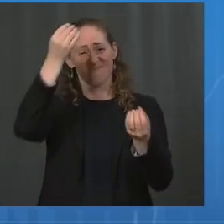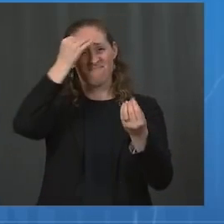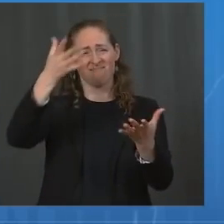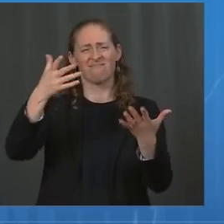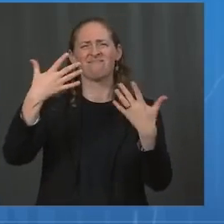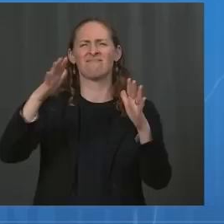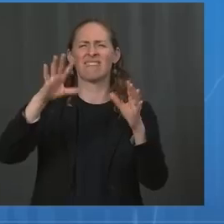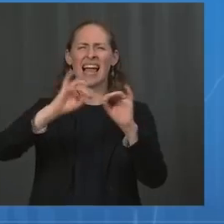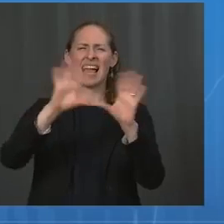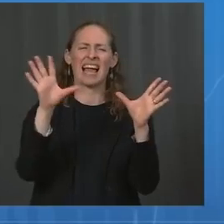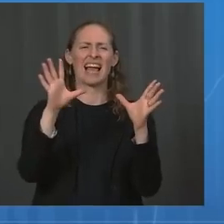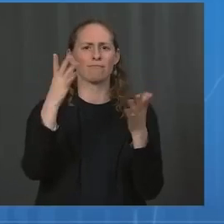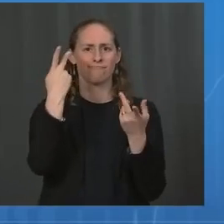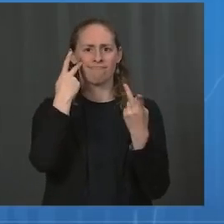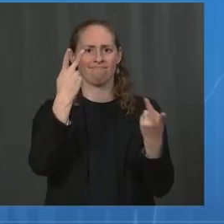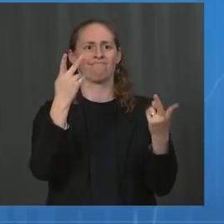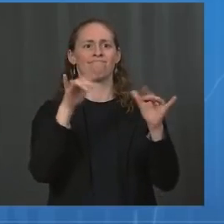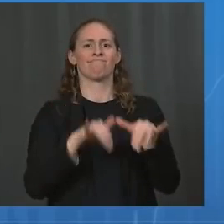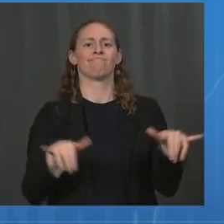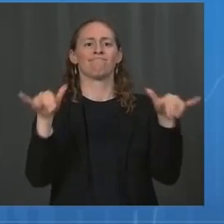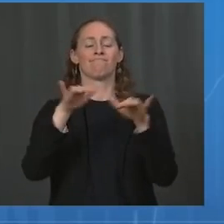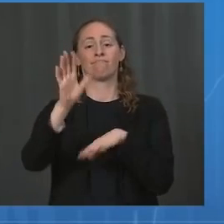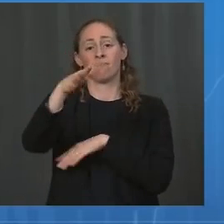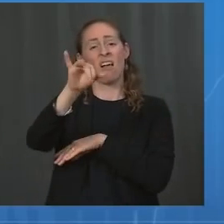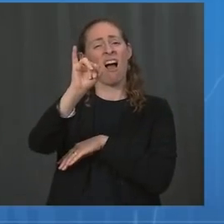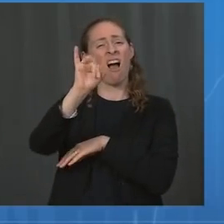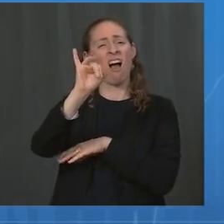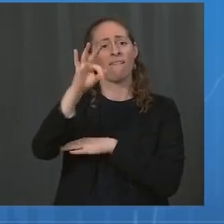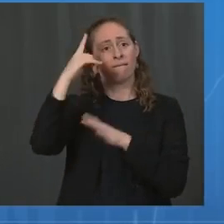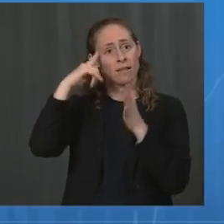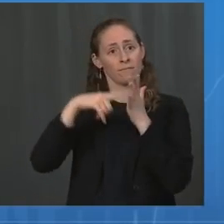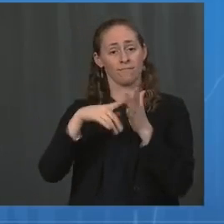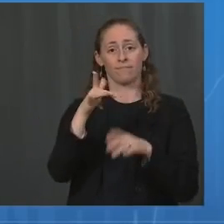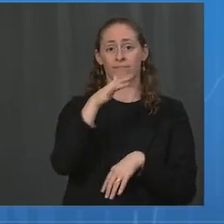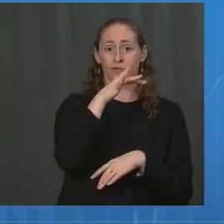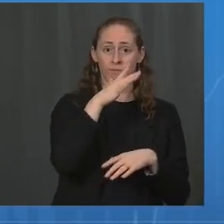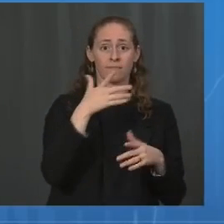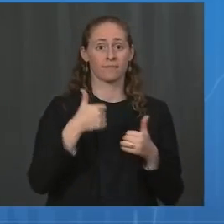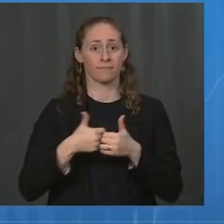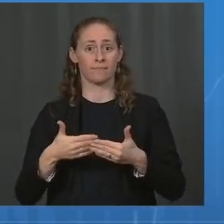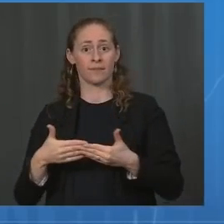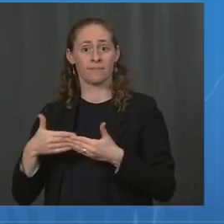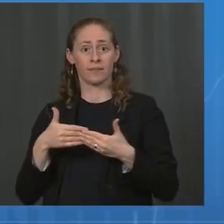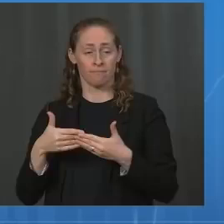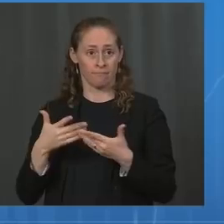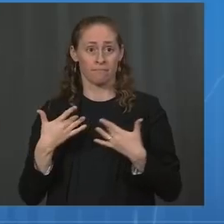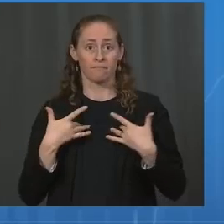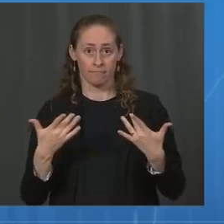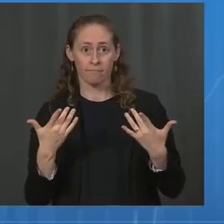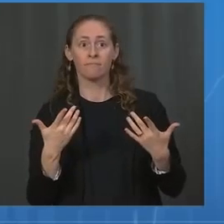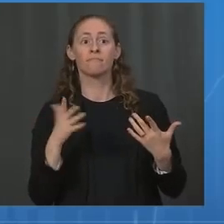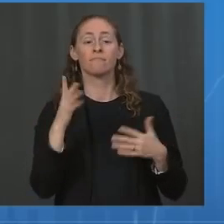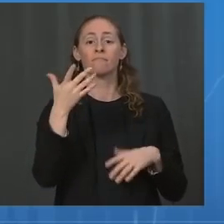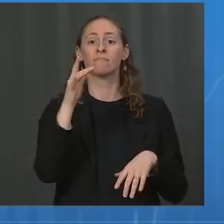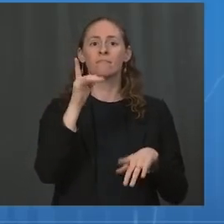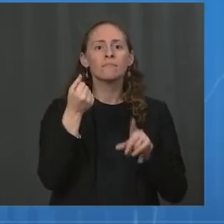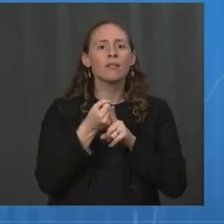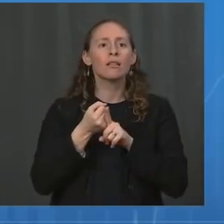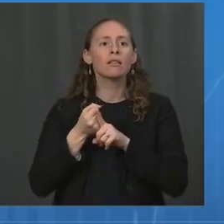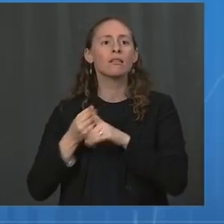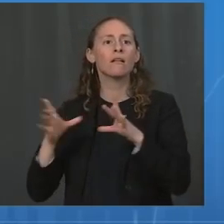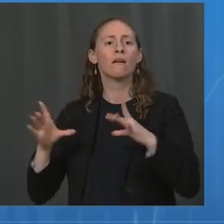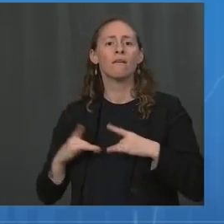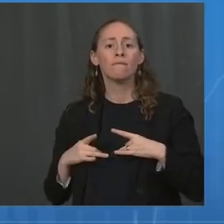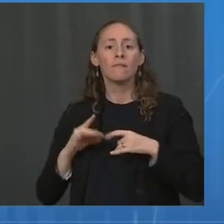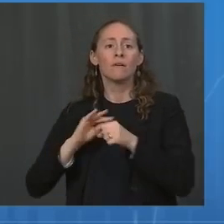outcomes for mother and baby during COVID-19 infection. Therefore, it is